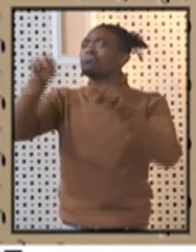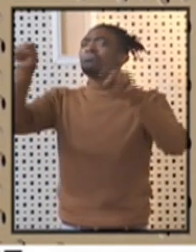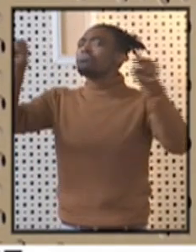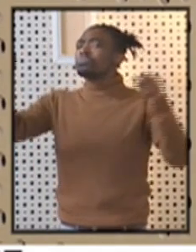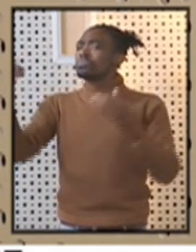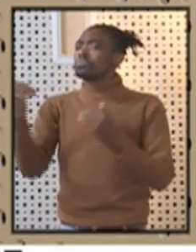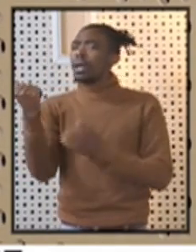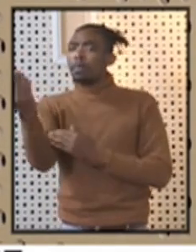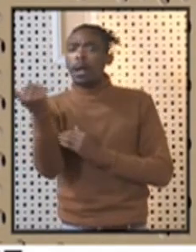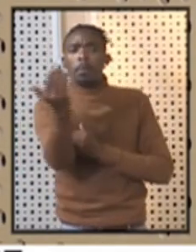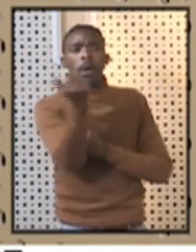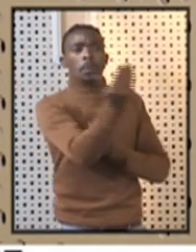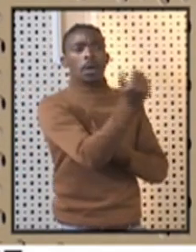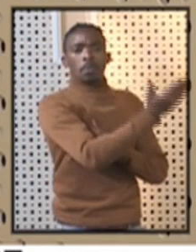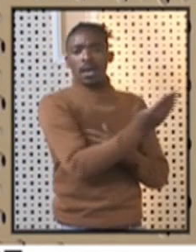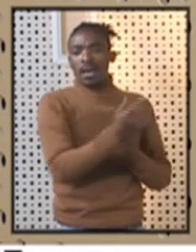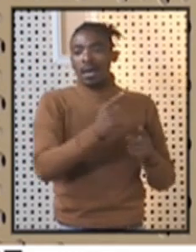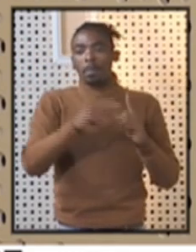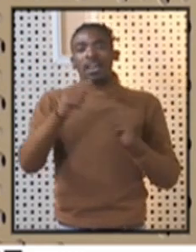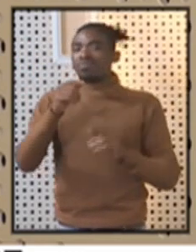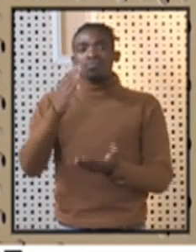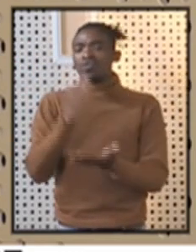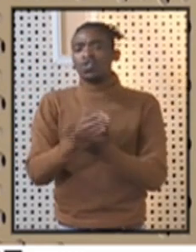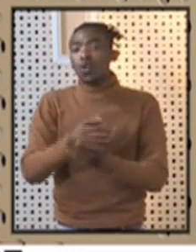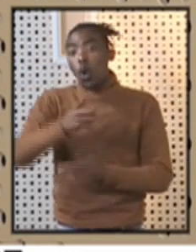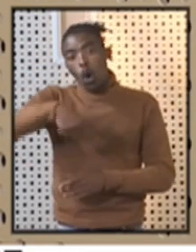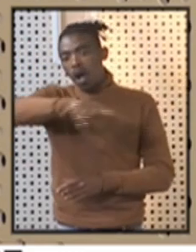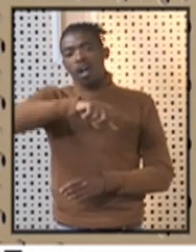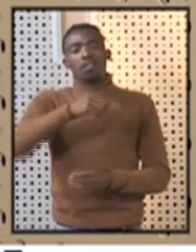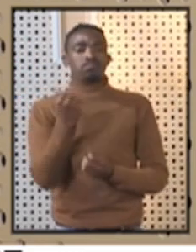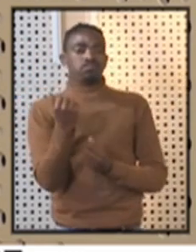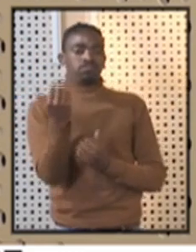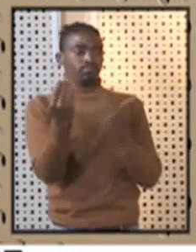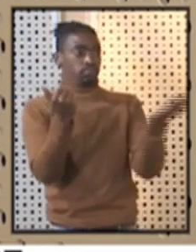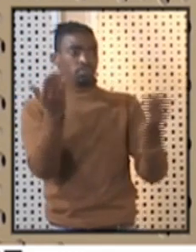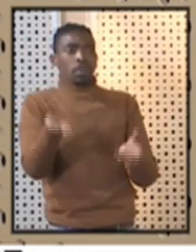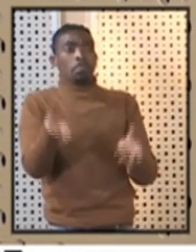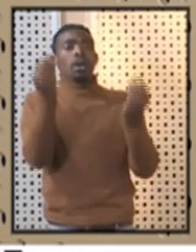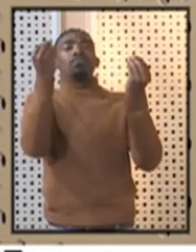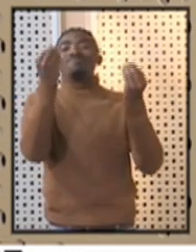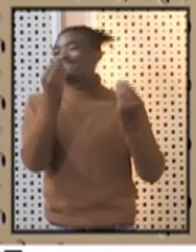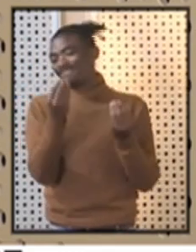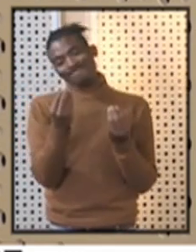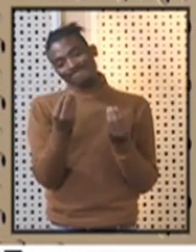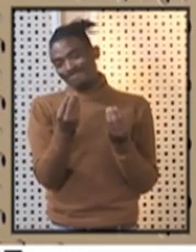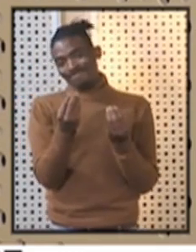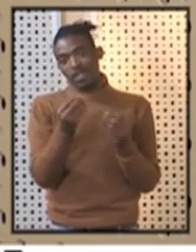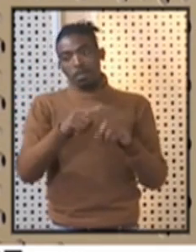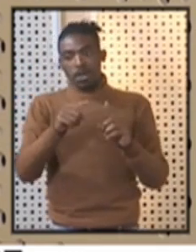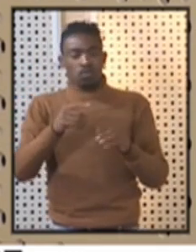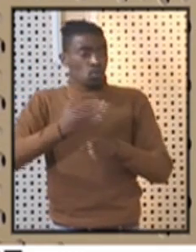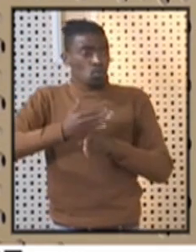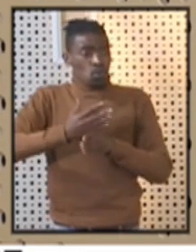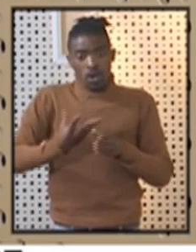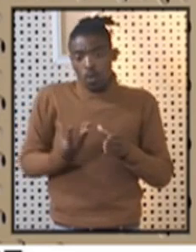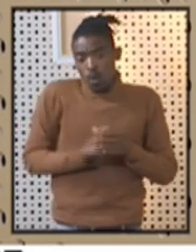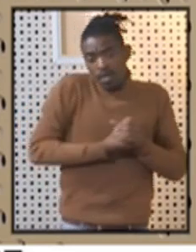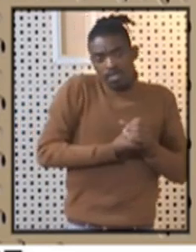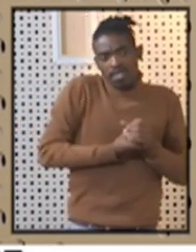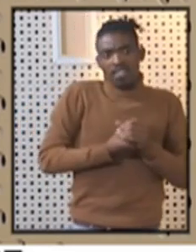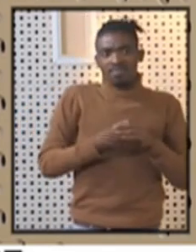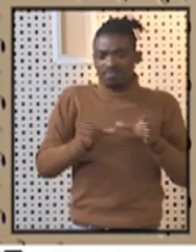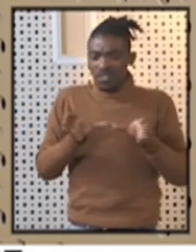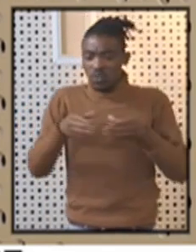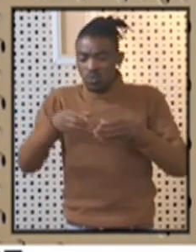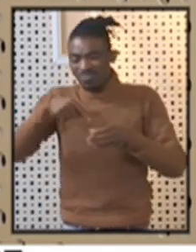get the money. And that's why part of the strategy for us is to work together with the sector to get the health protocols in